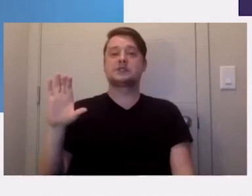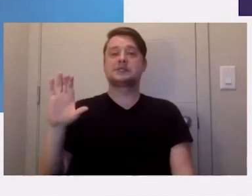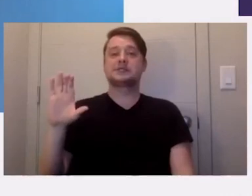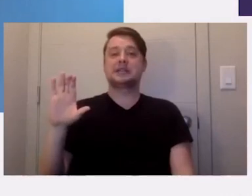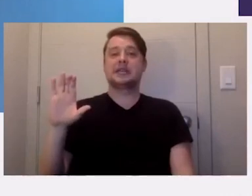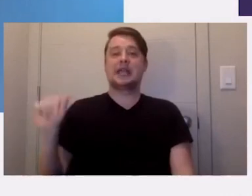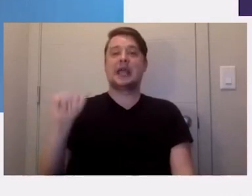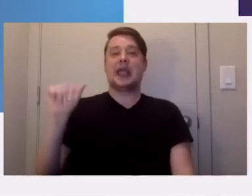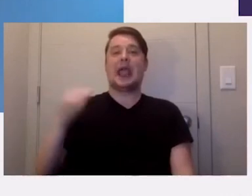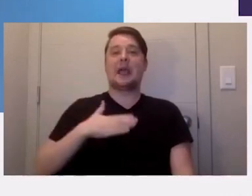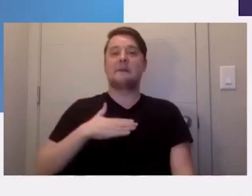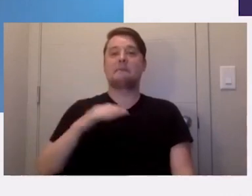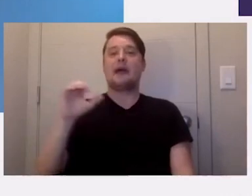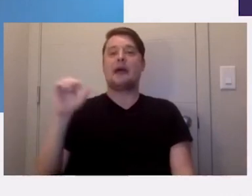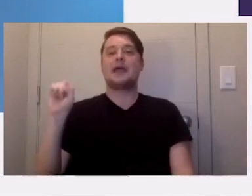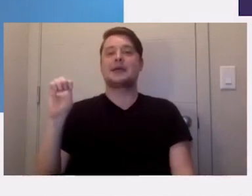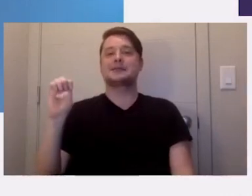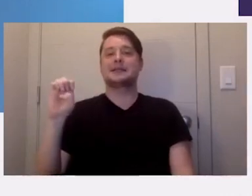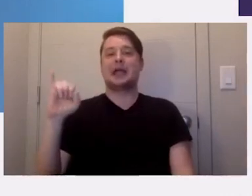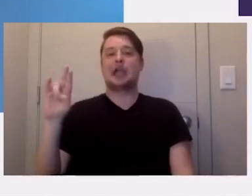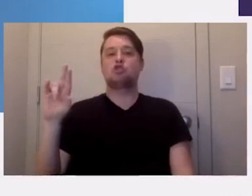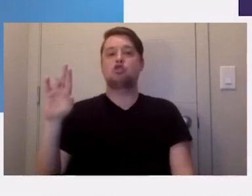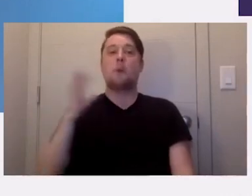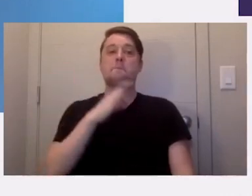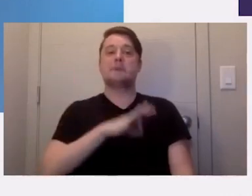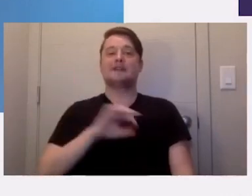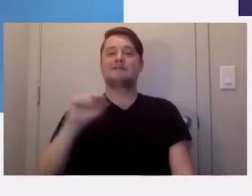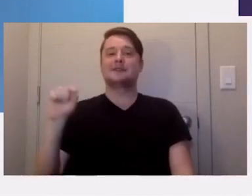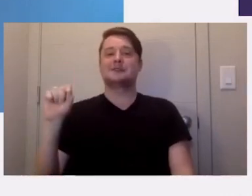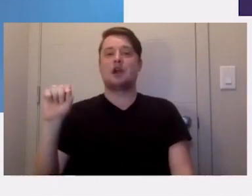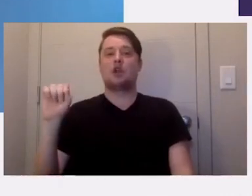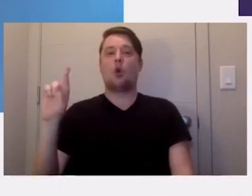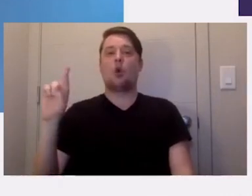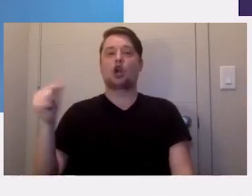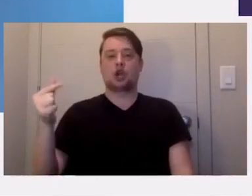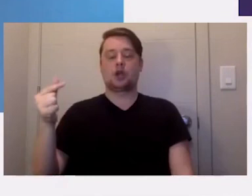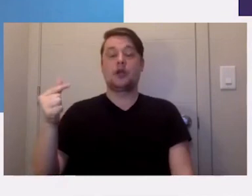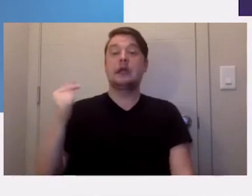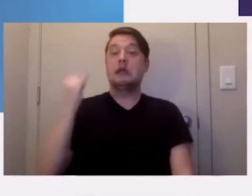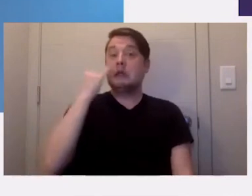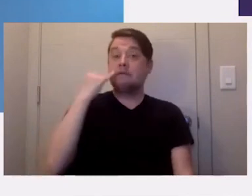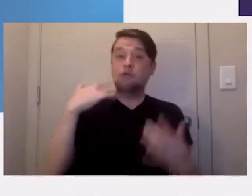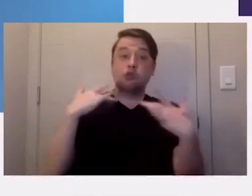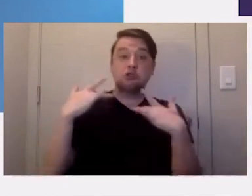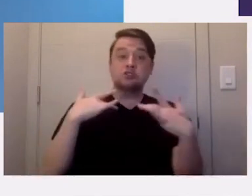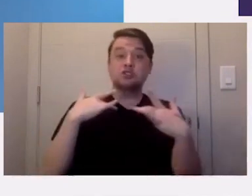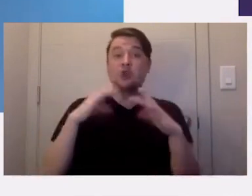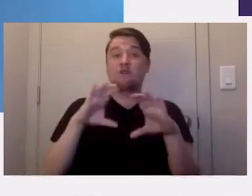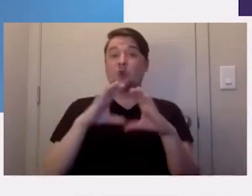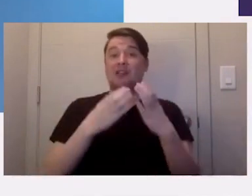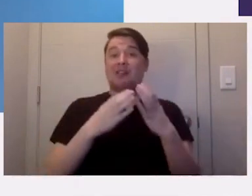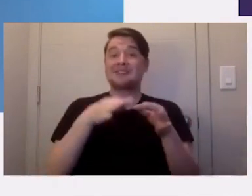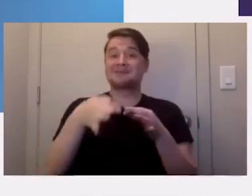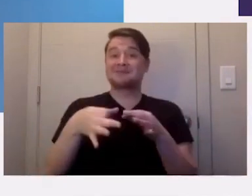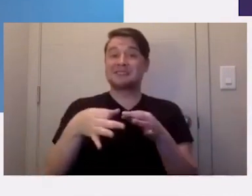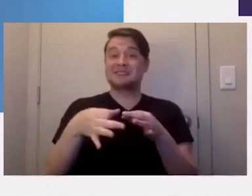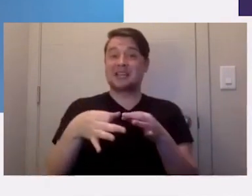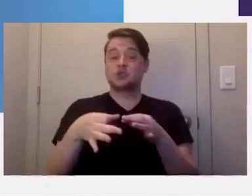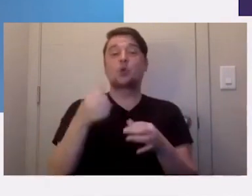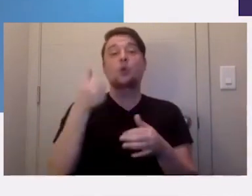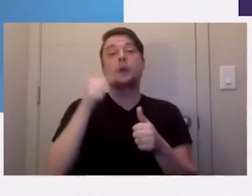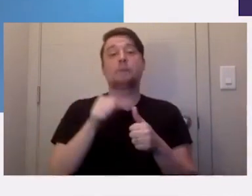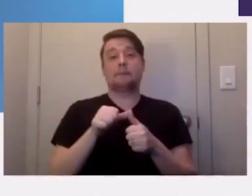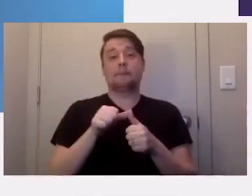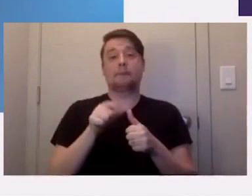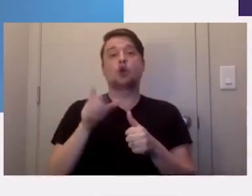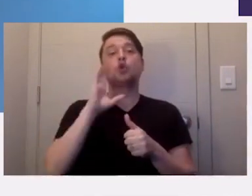myseiubenefits.org. If you're concerned about classes being rescheduled, remember that you